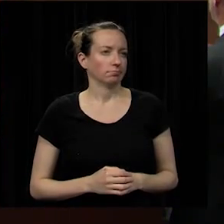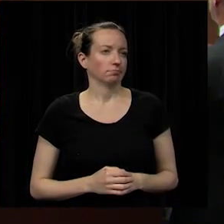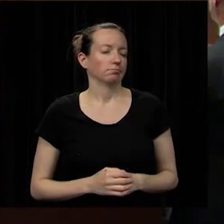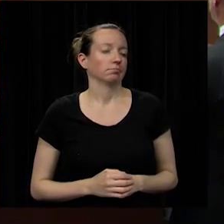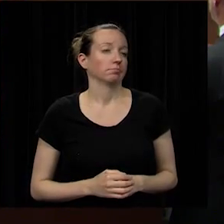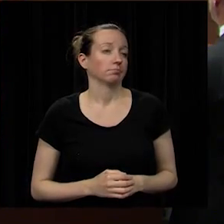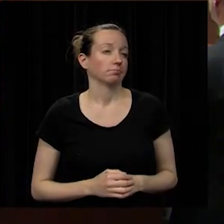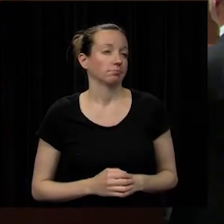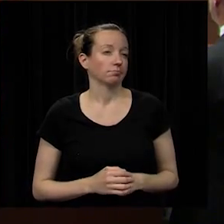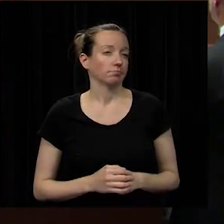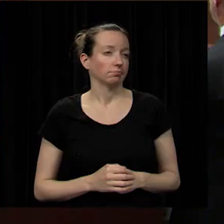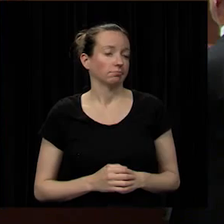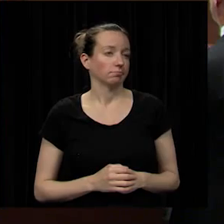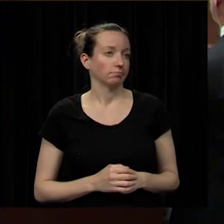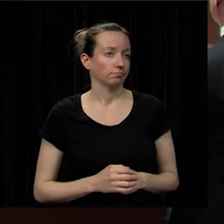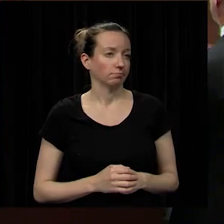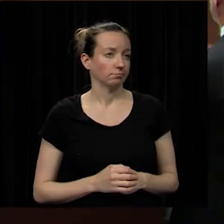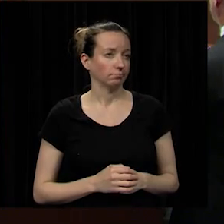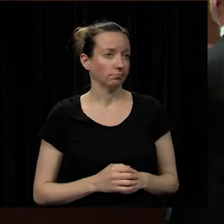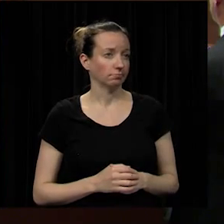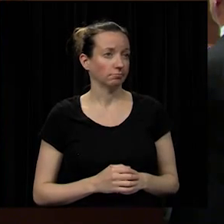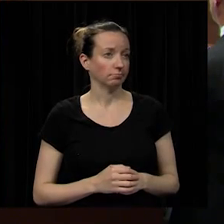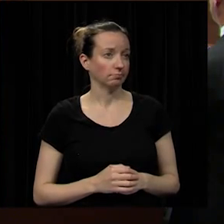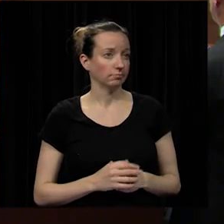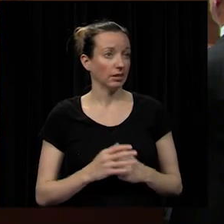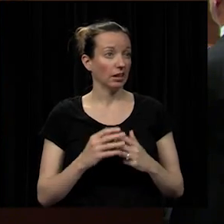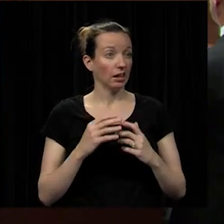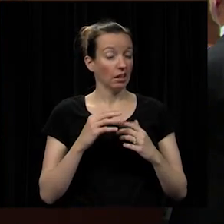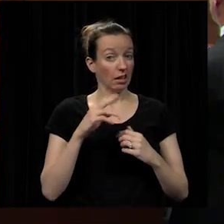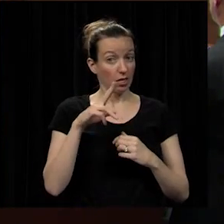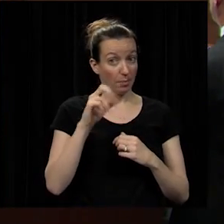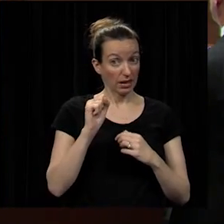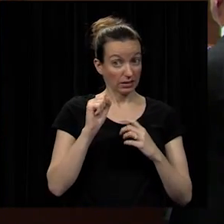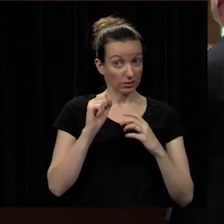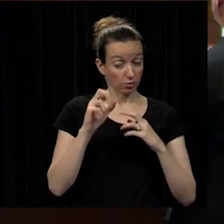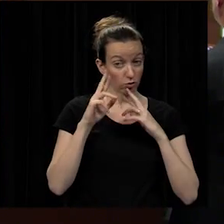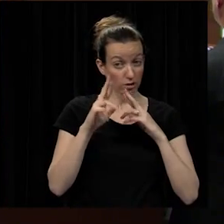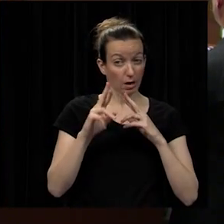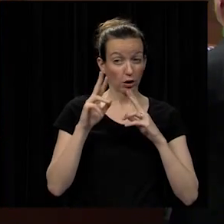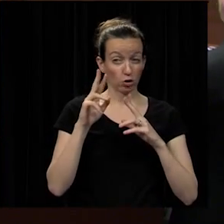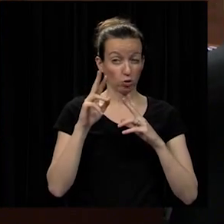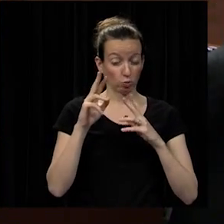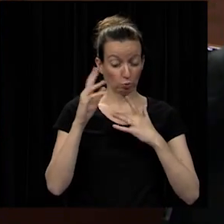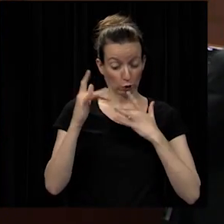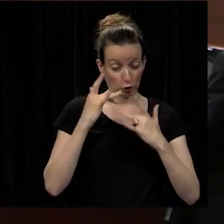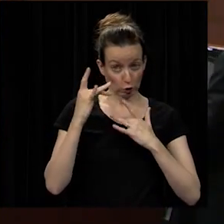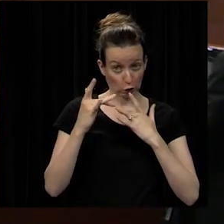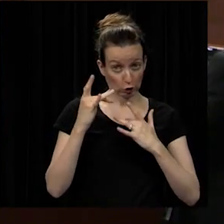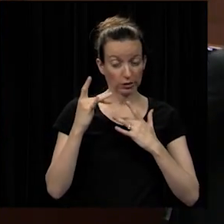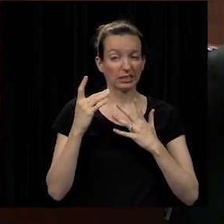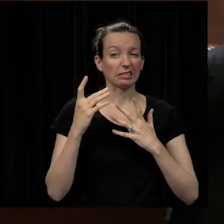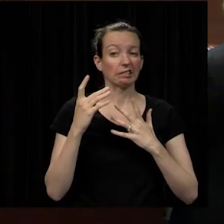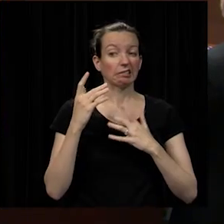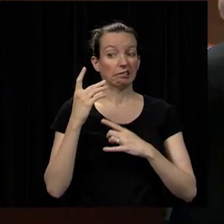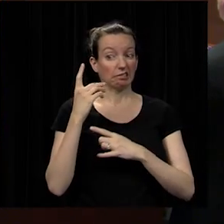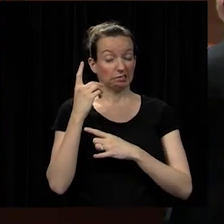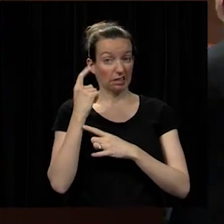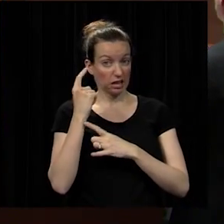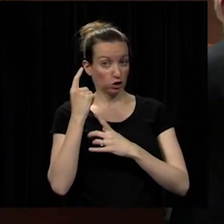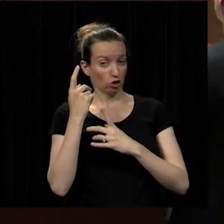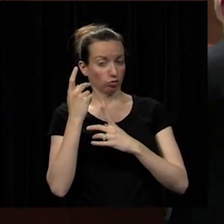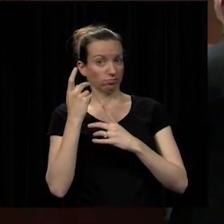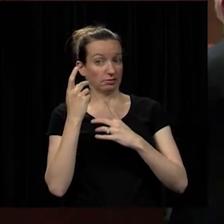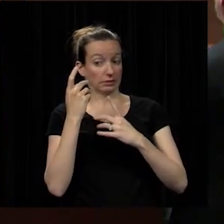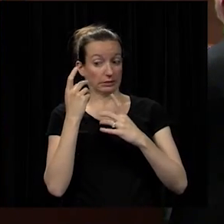company is responsive to my concerns last year was 76 percent this year 84 so it is trending in a better direction last year it